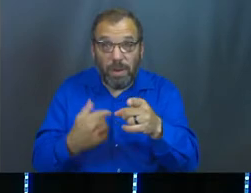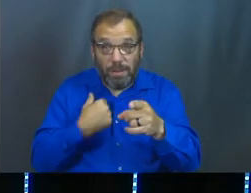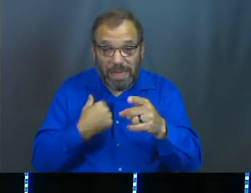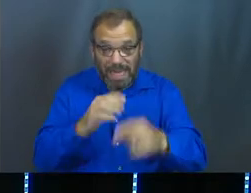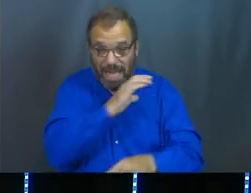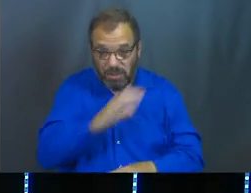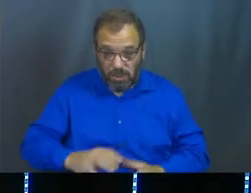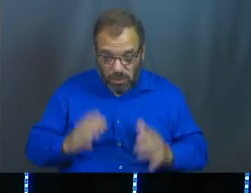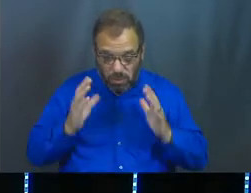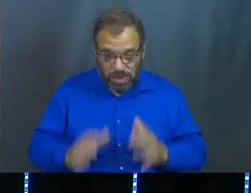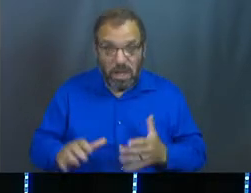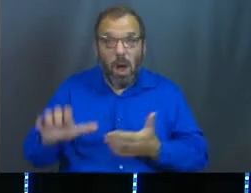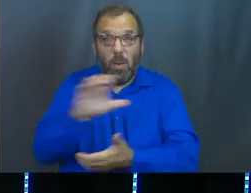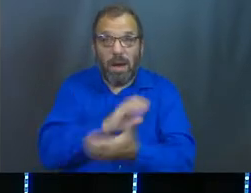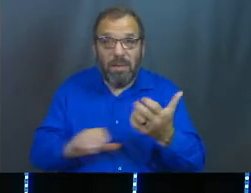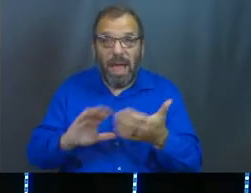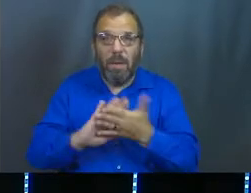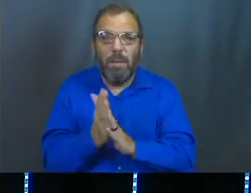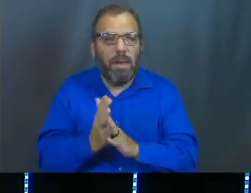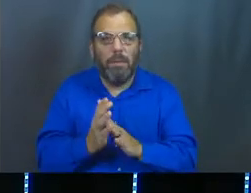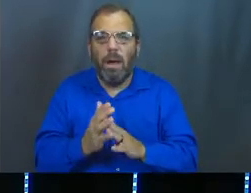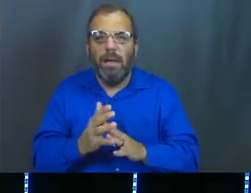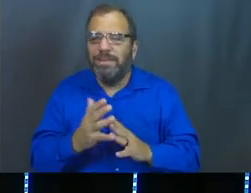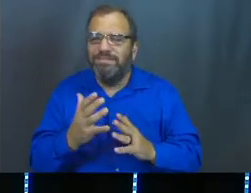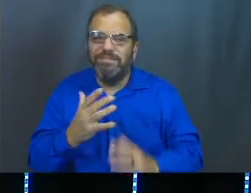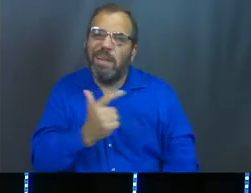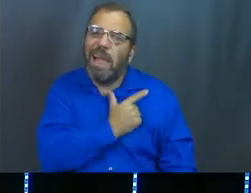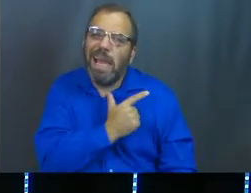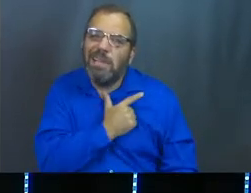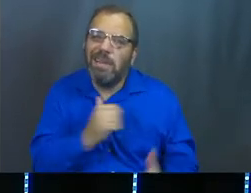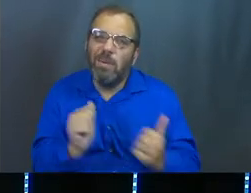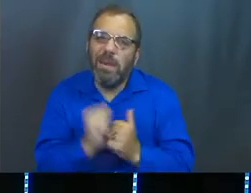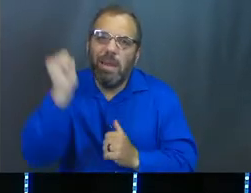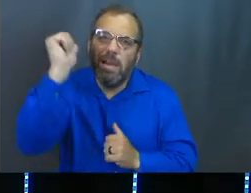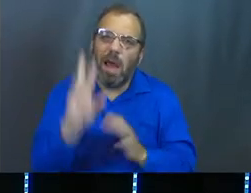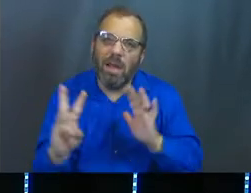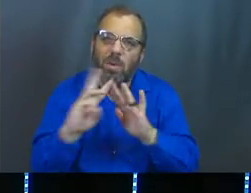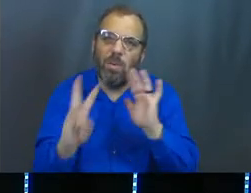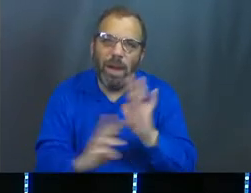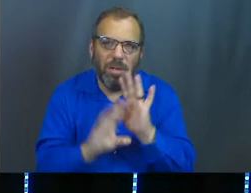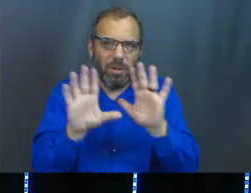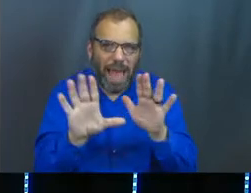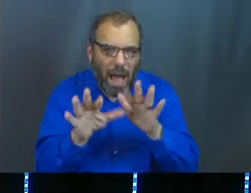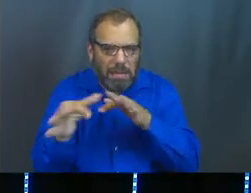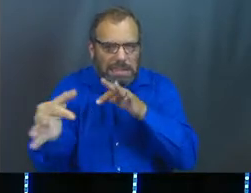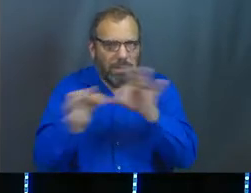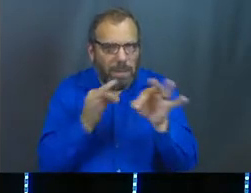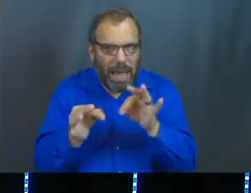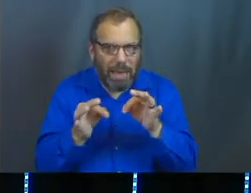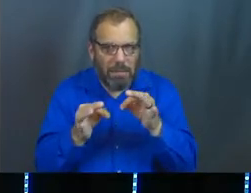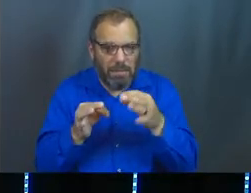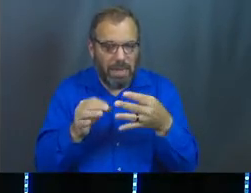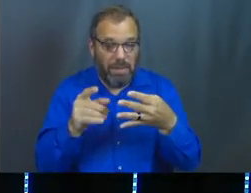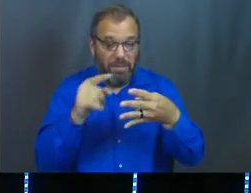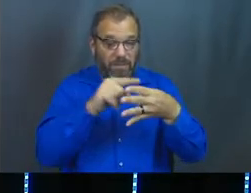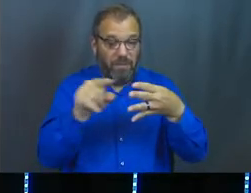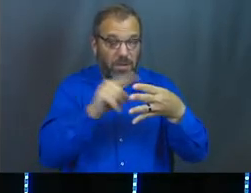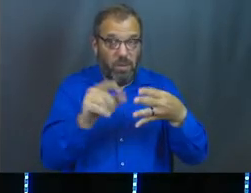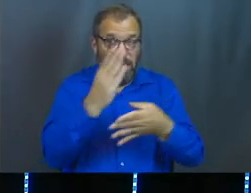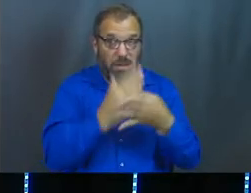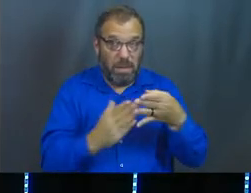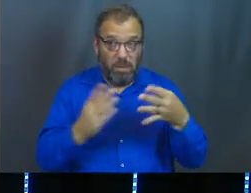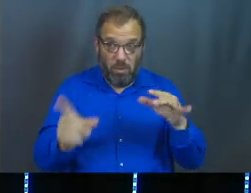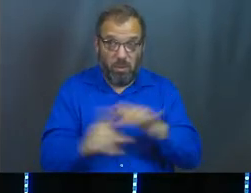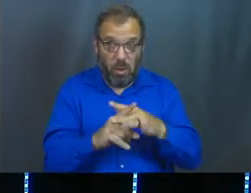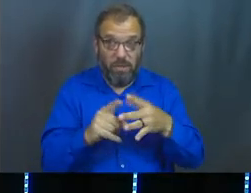we get confused and we get sloppy with this phrase, God's will. And so I want to dive into it. On week one, some of